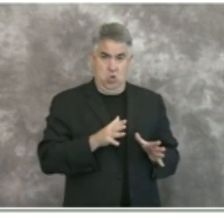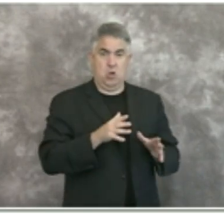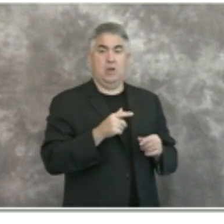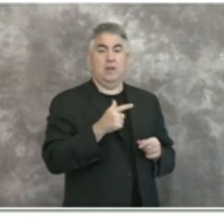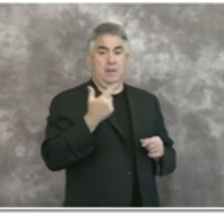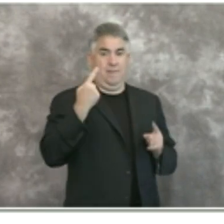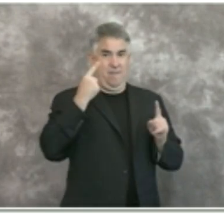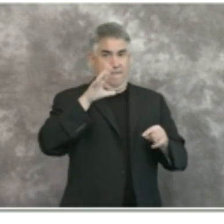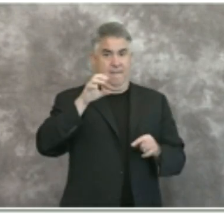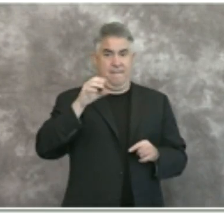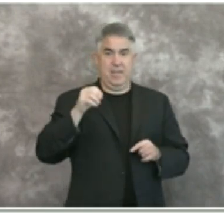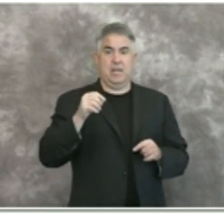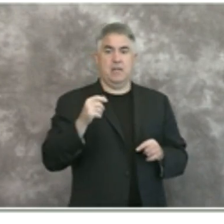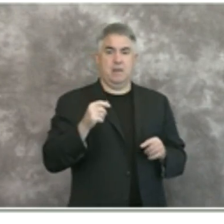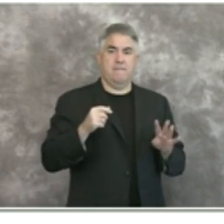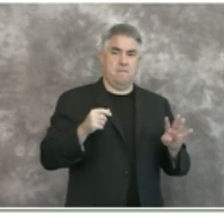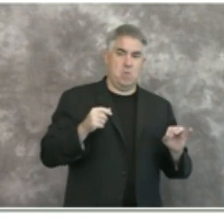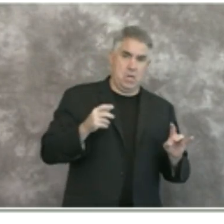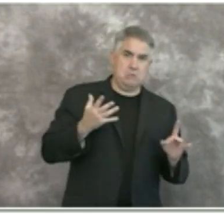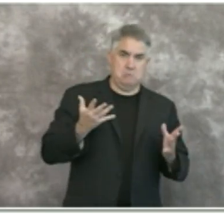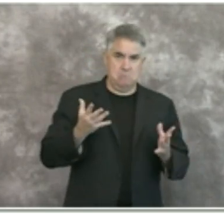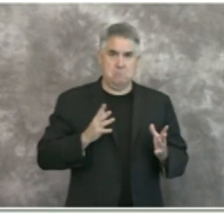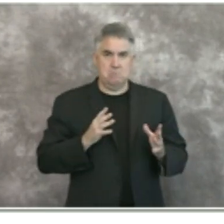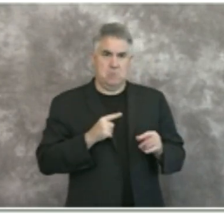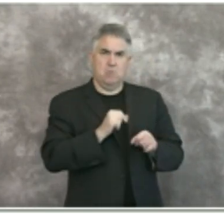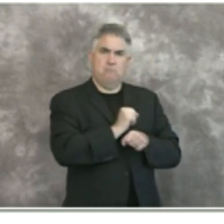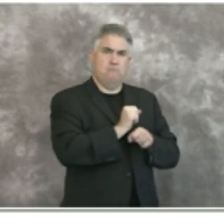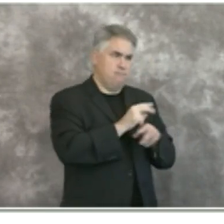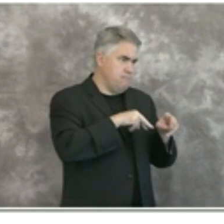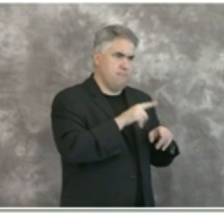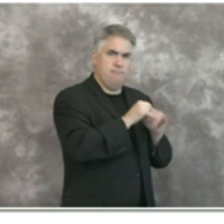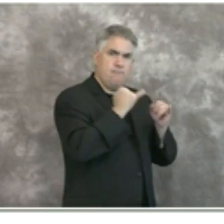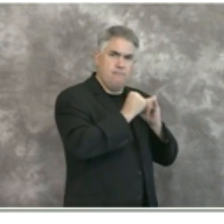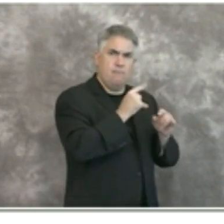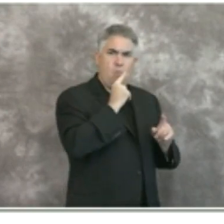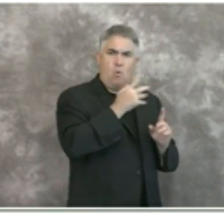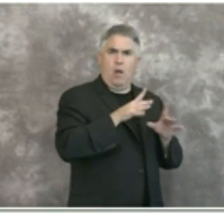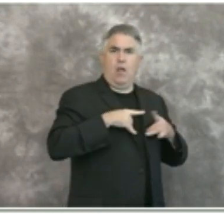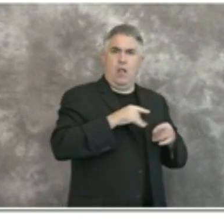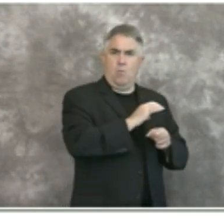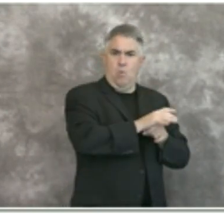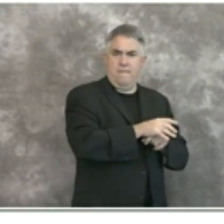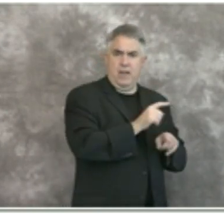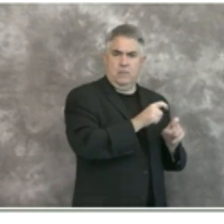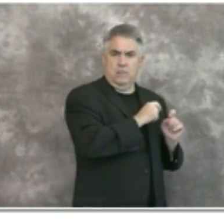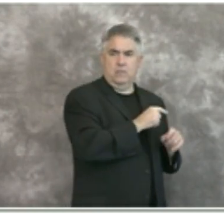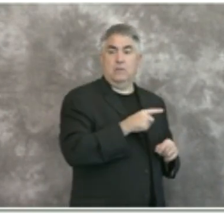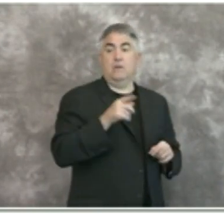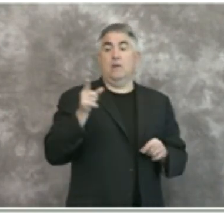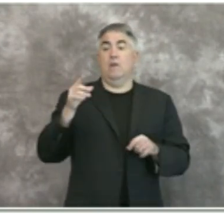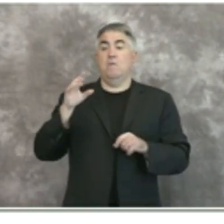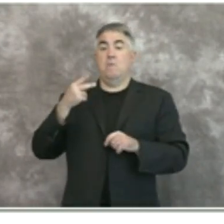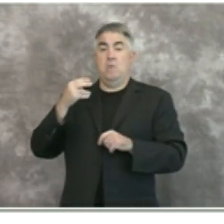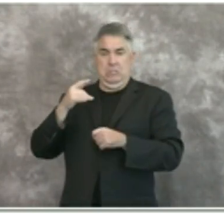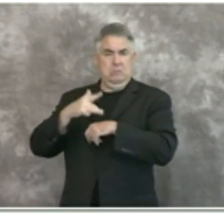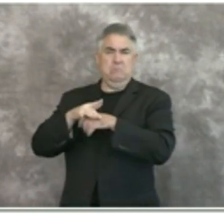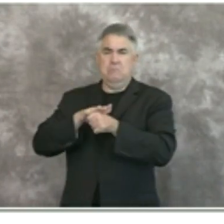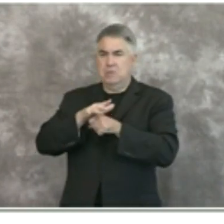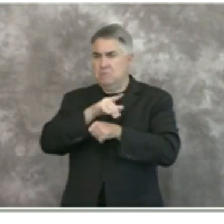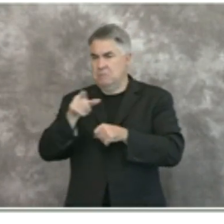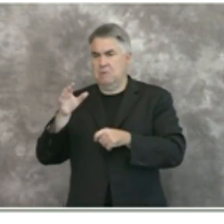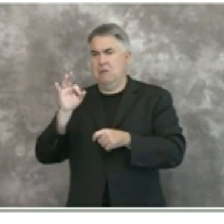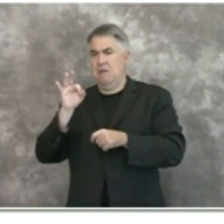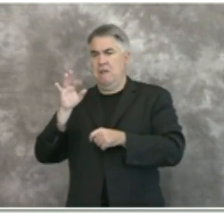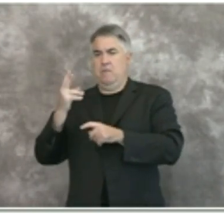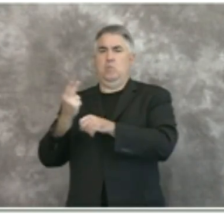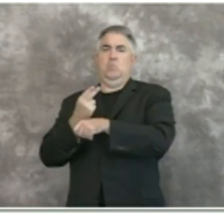408 and so that continues to work well and then our public health motel rooms remain available for those in need of isolation